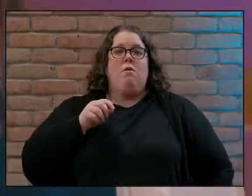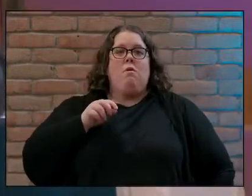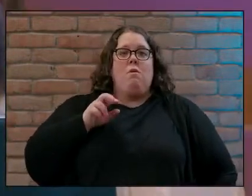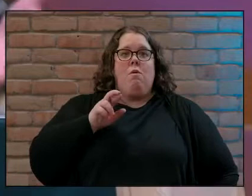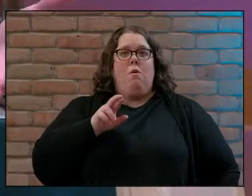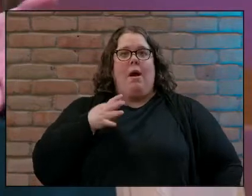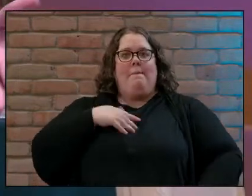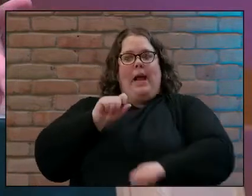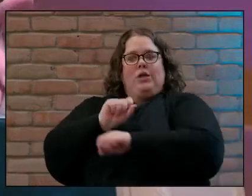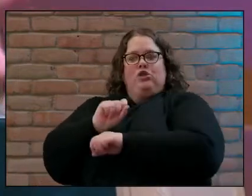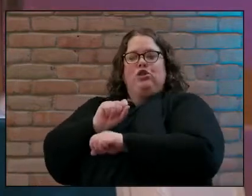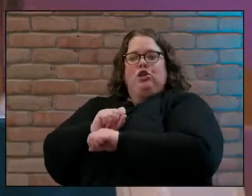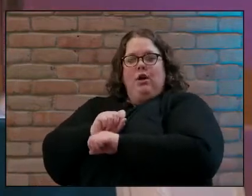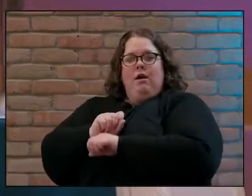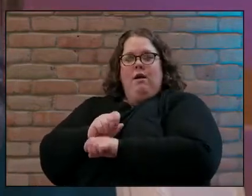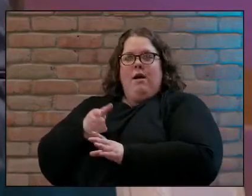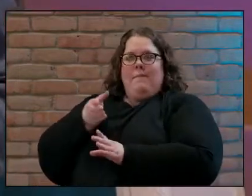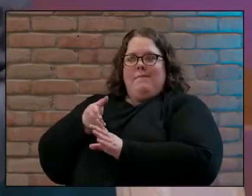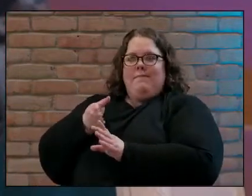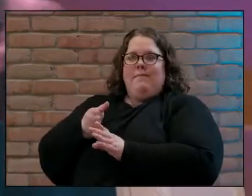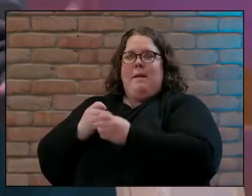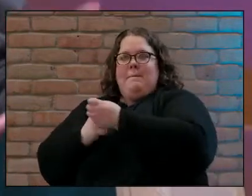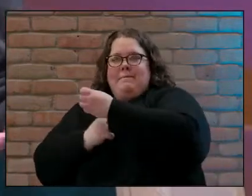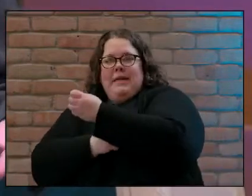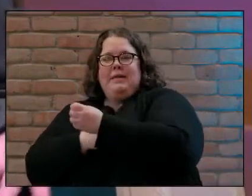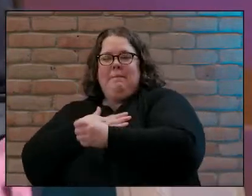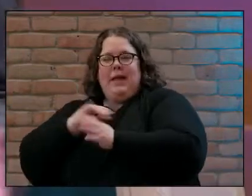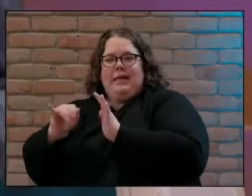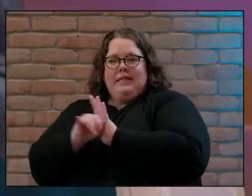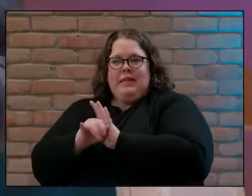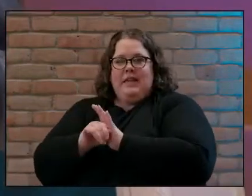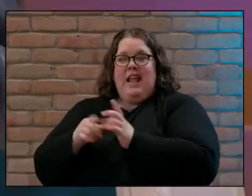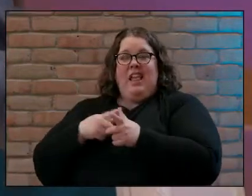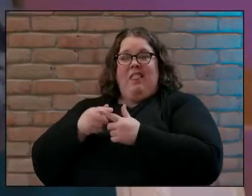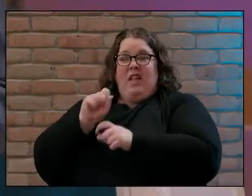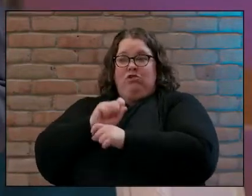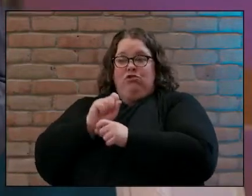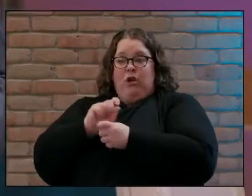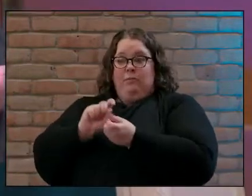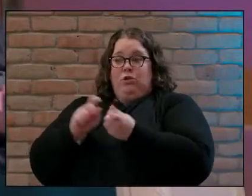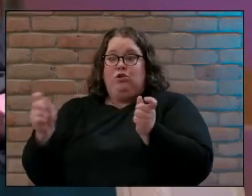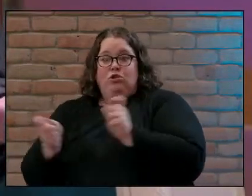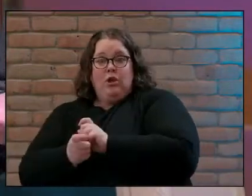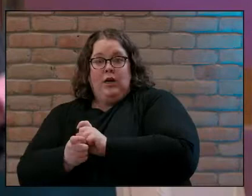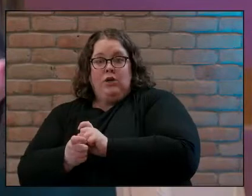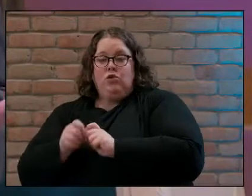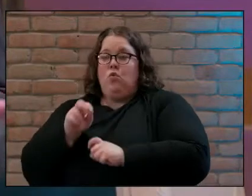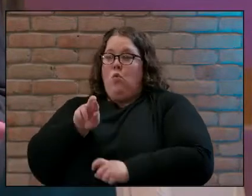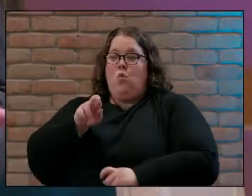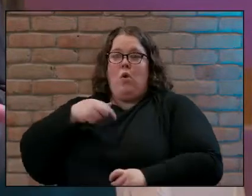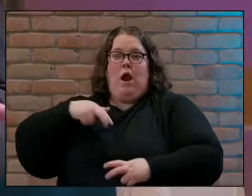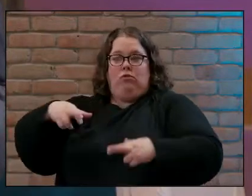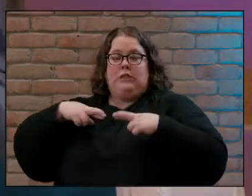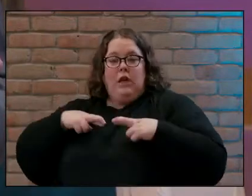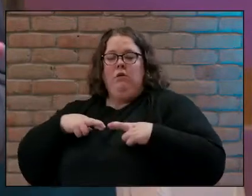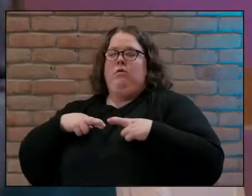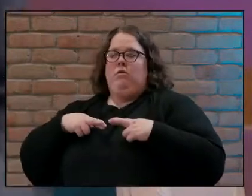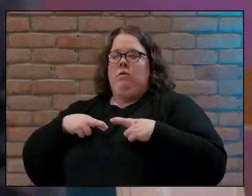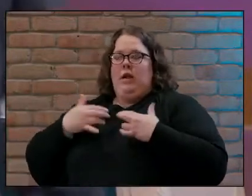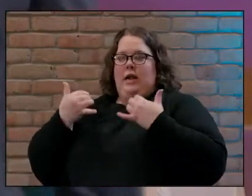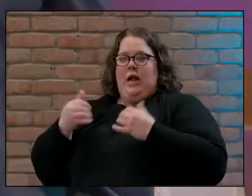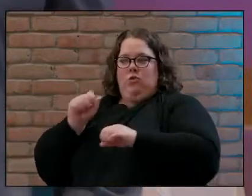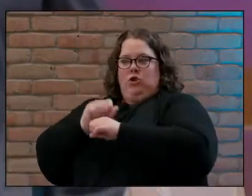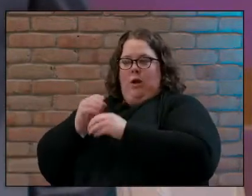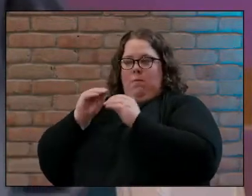completely and my job were to change or to end or I to retire it could leave me in a place where I find myself questioning who